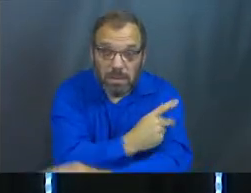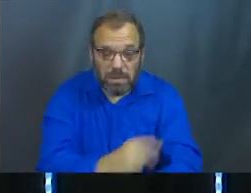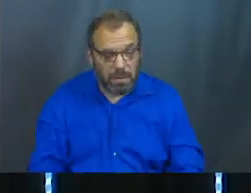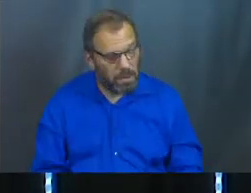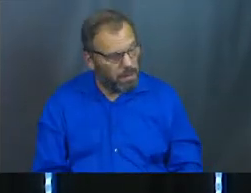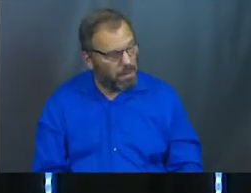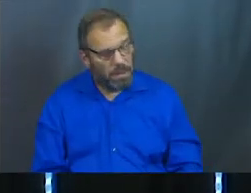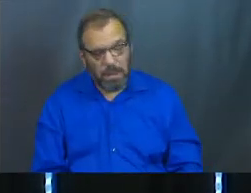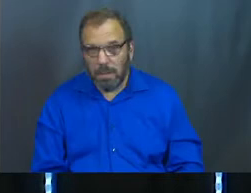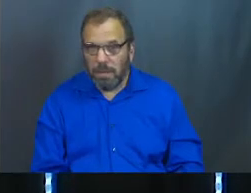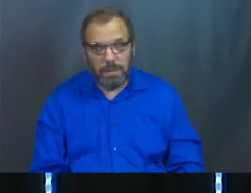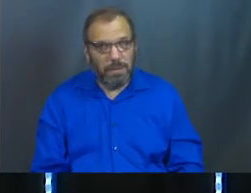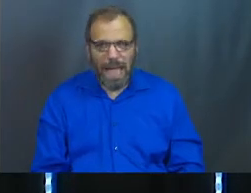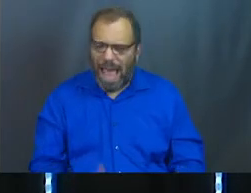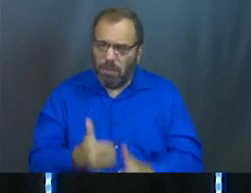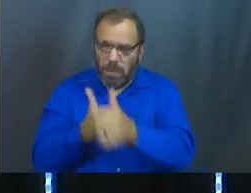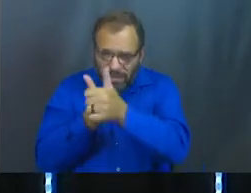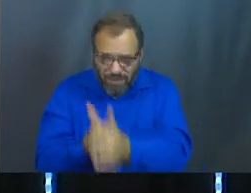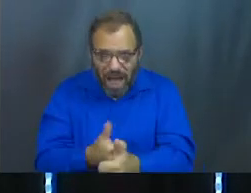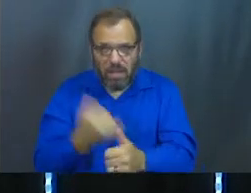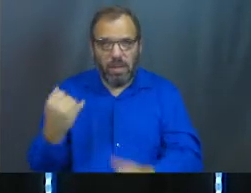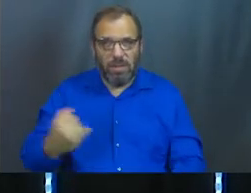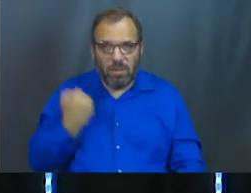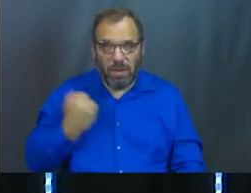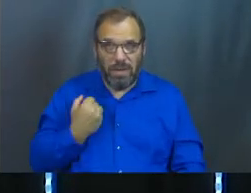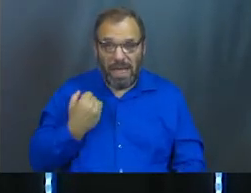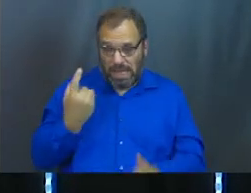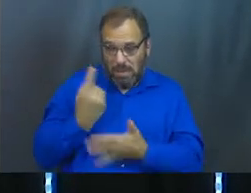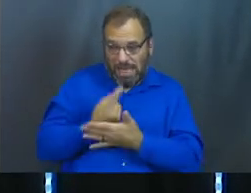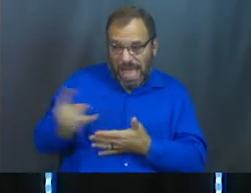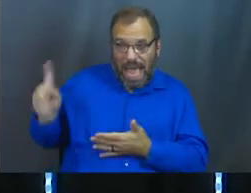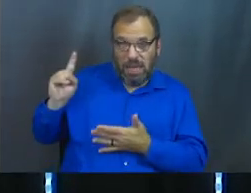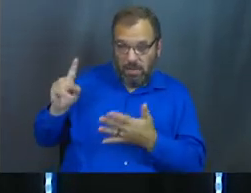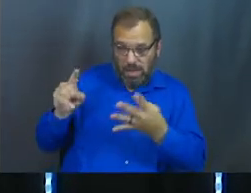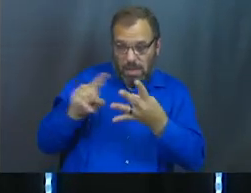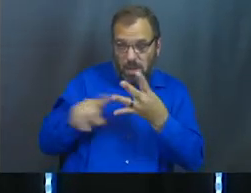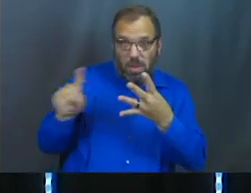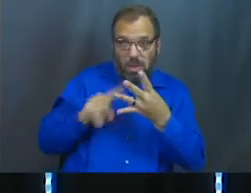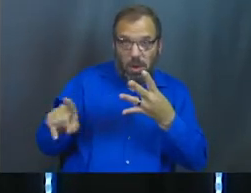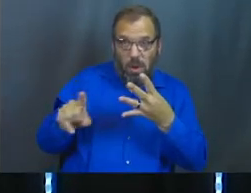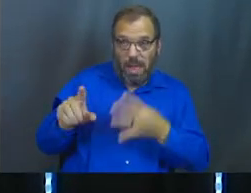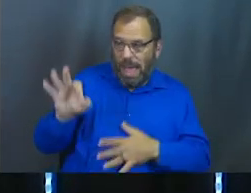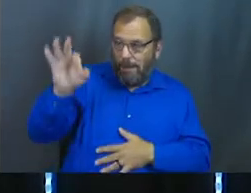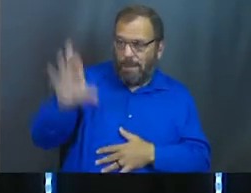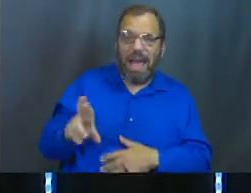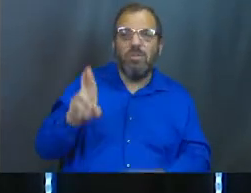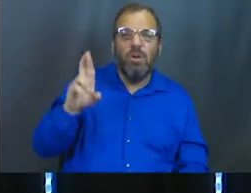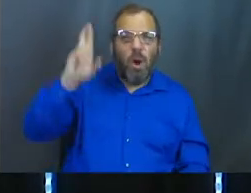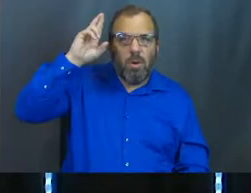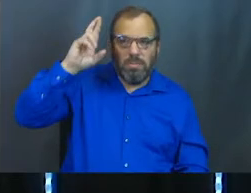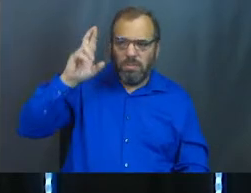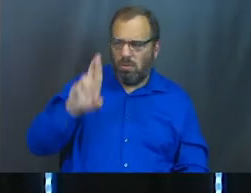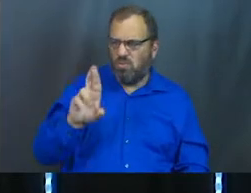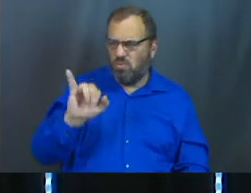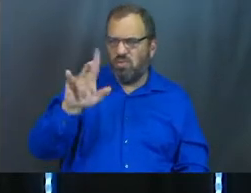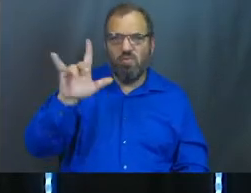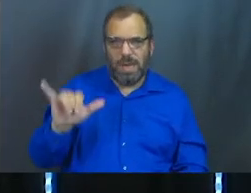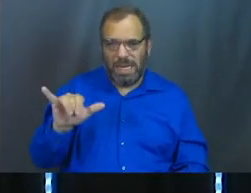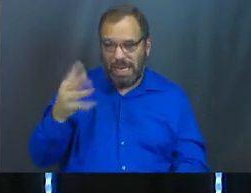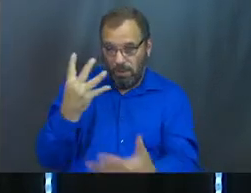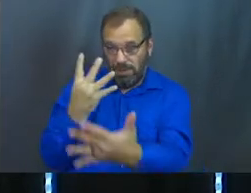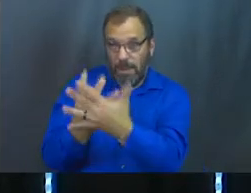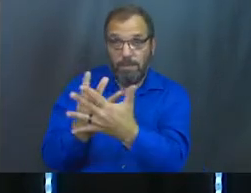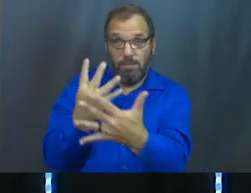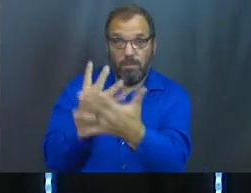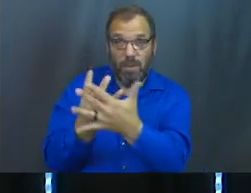and we've been following Joseph, and last week where we left him, Pastor Ricky taught us that he was in prison,